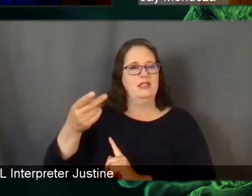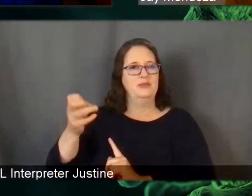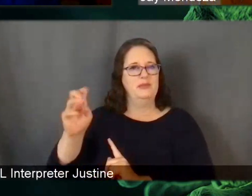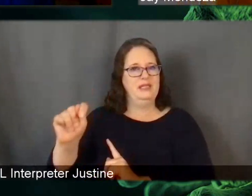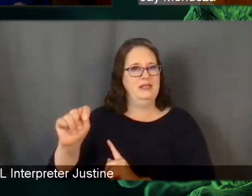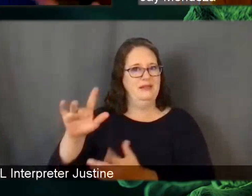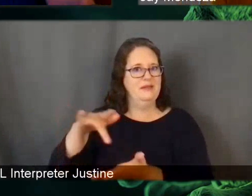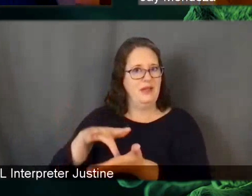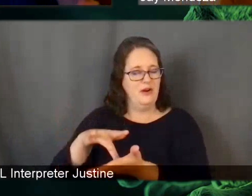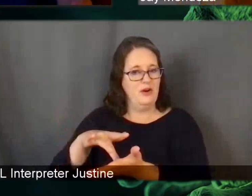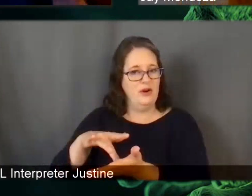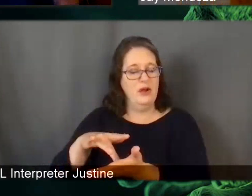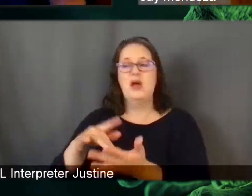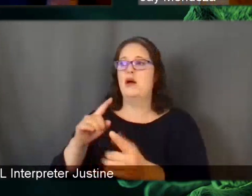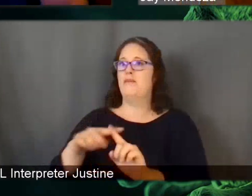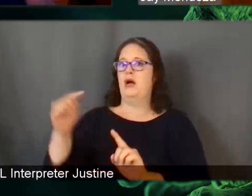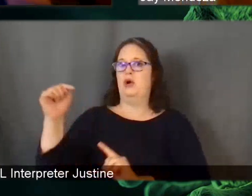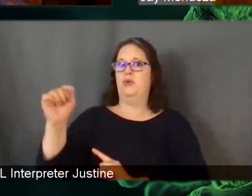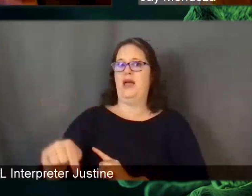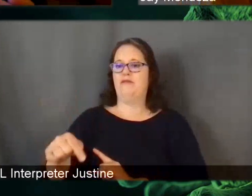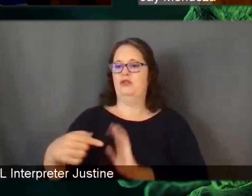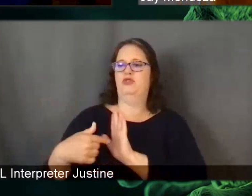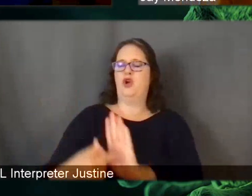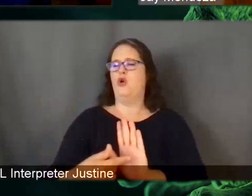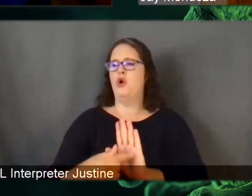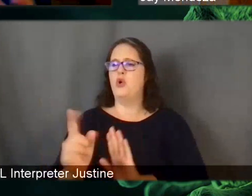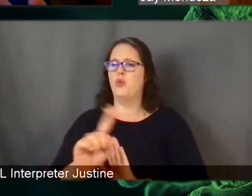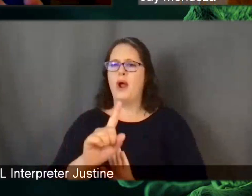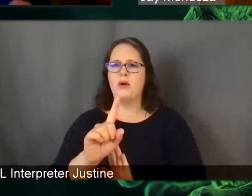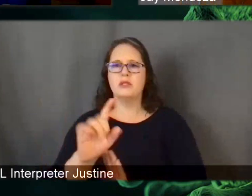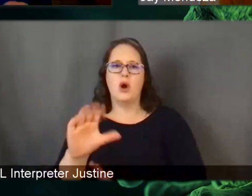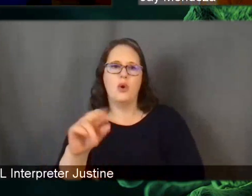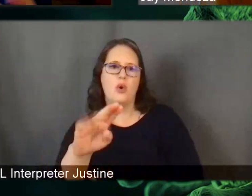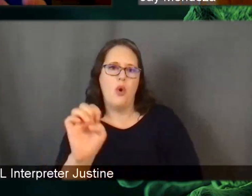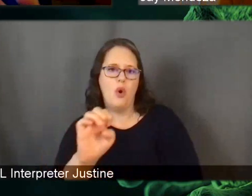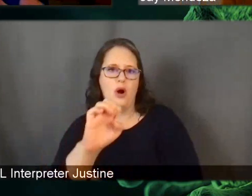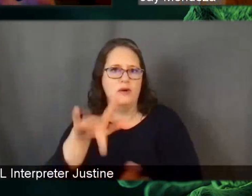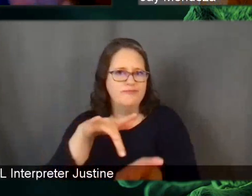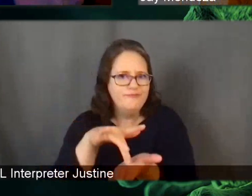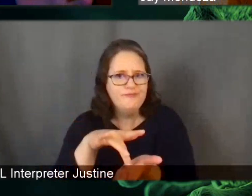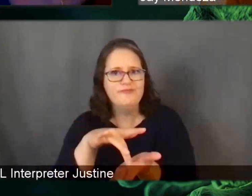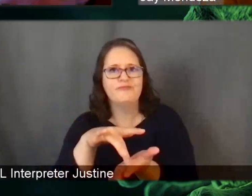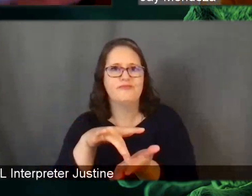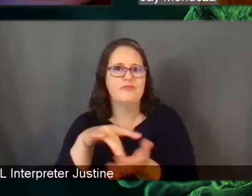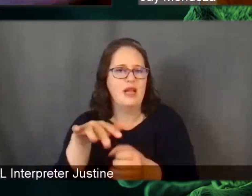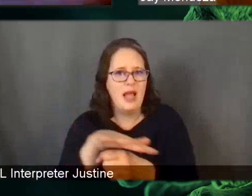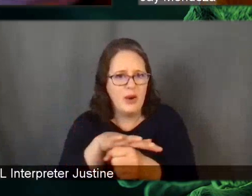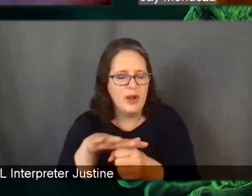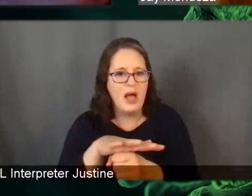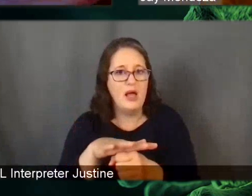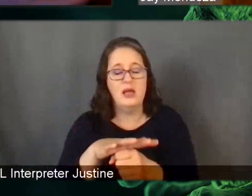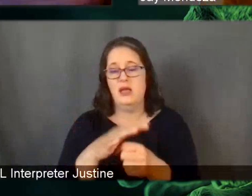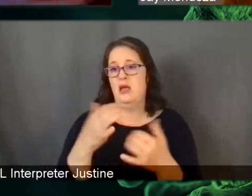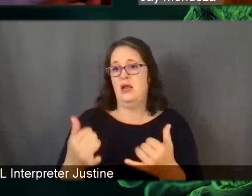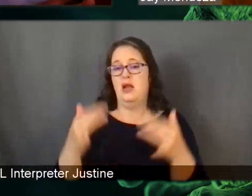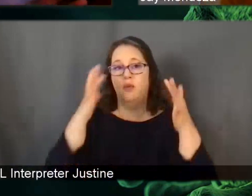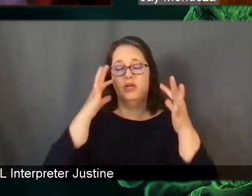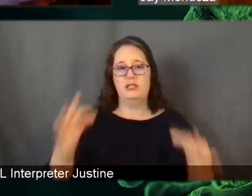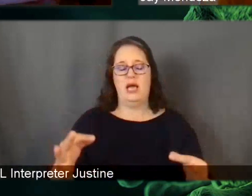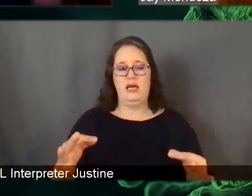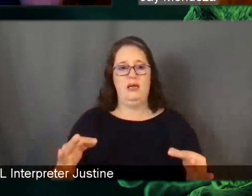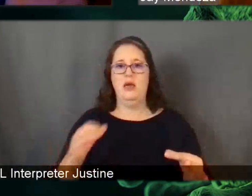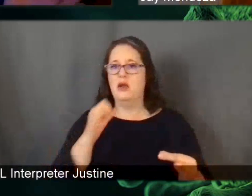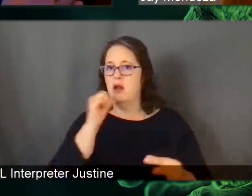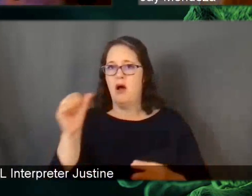to the government as to what areas are core area. And this year, we're making a decision to move from just the 13 counties in Eastern